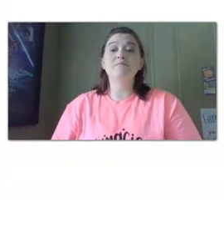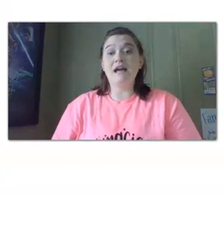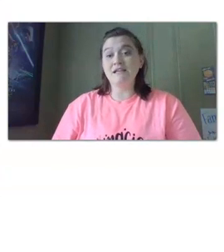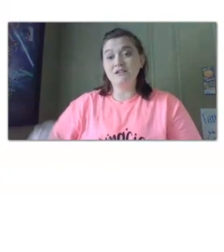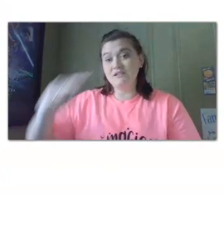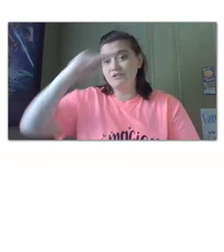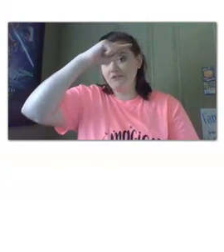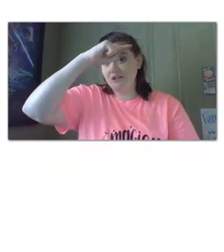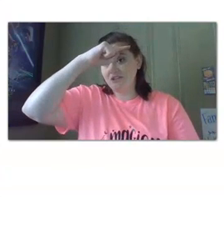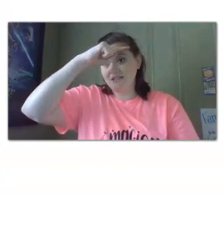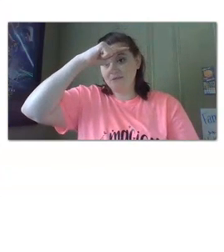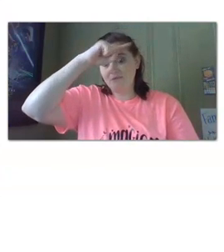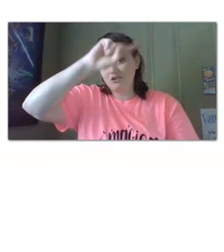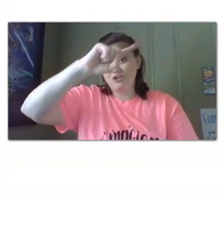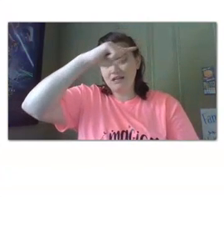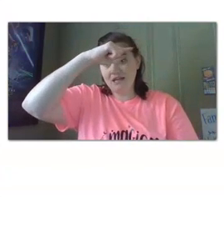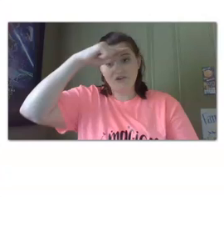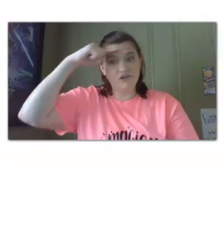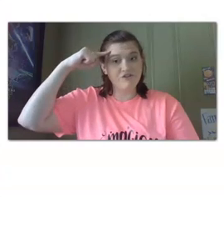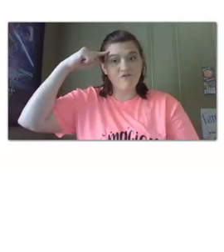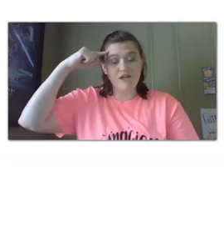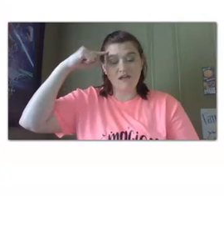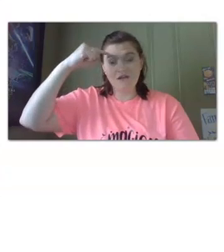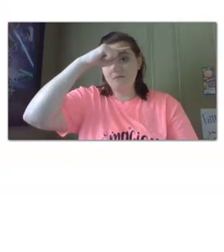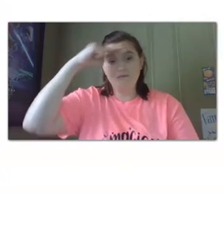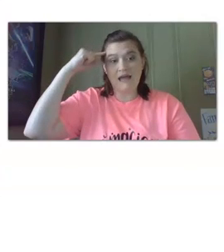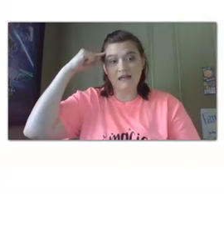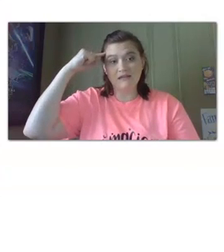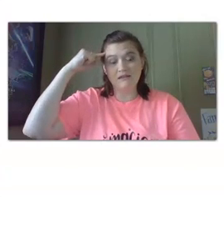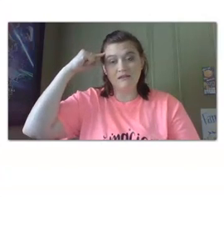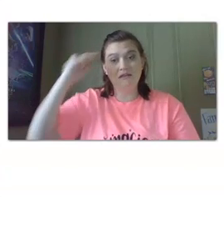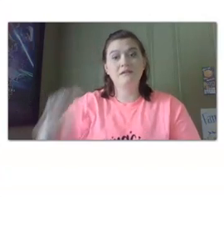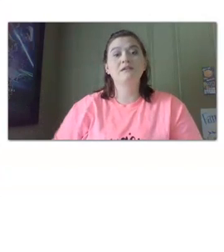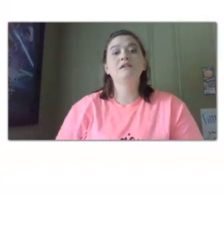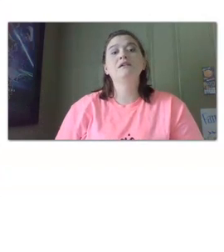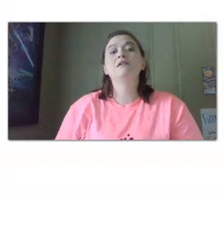white black is also different it just has a straight line across your forehead black